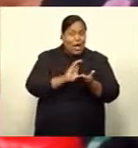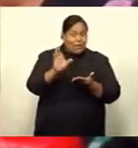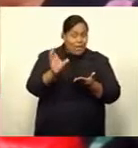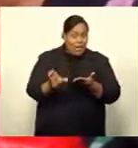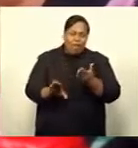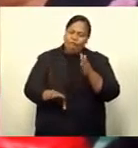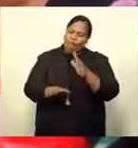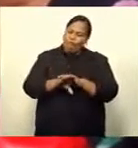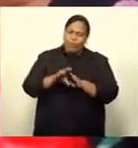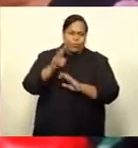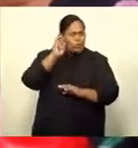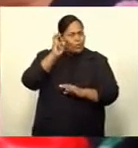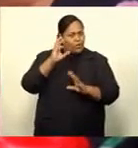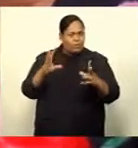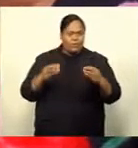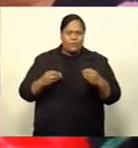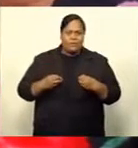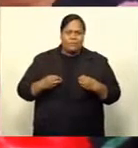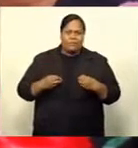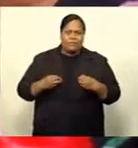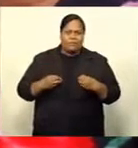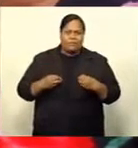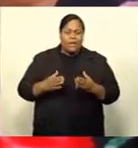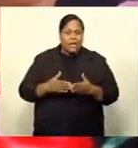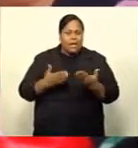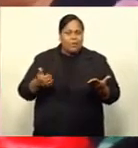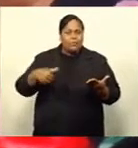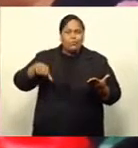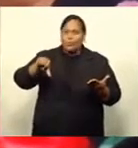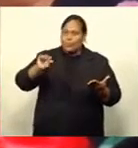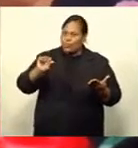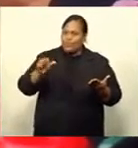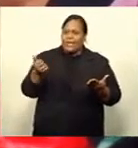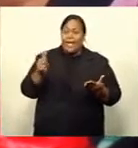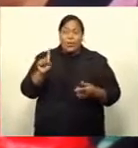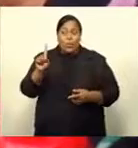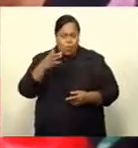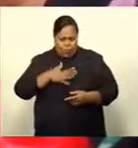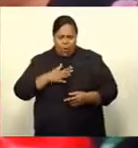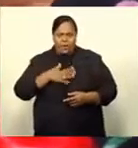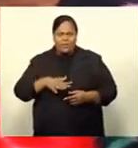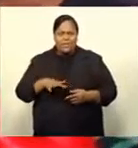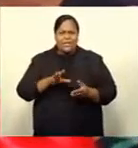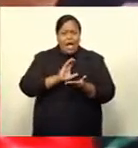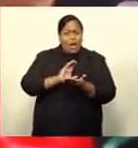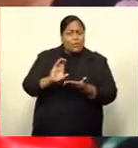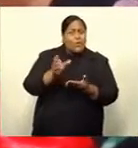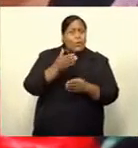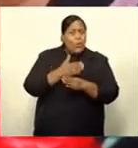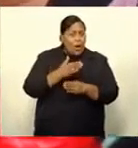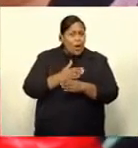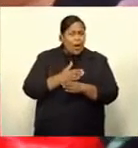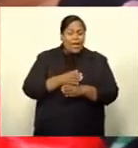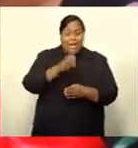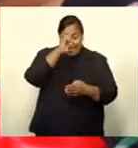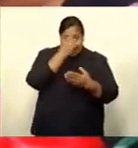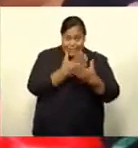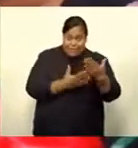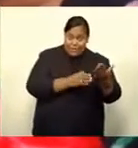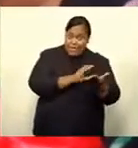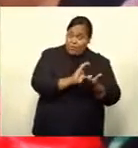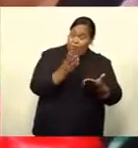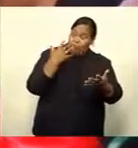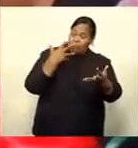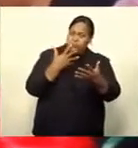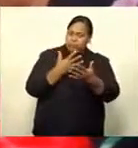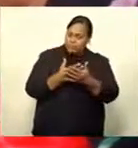and this is the one that will now be used for anyone who wants to do counseling work and also the experienced counselors who have been doing this